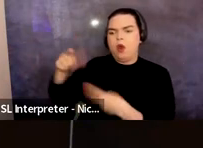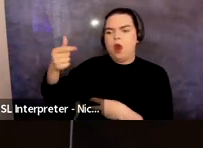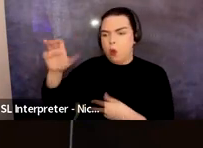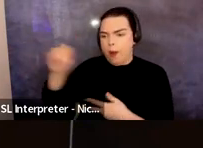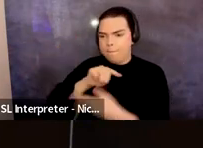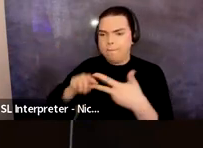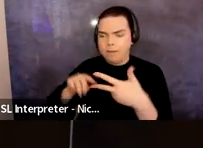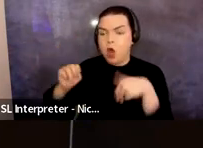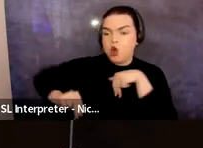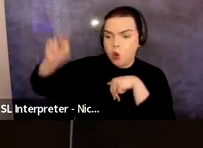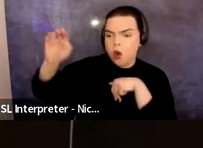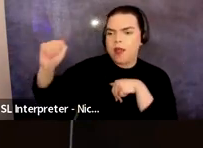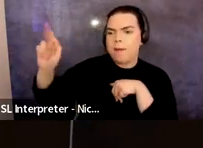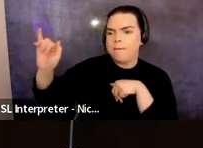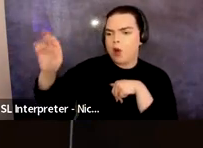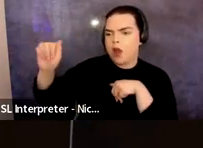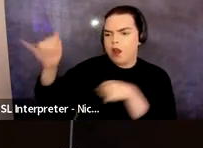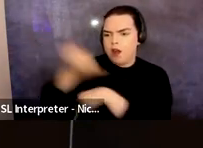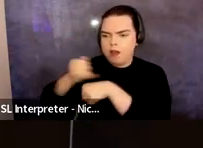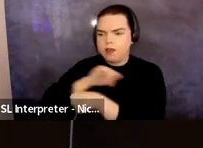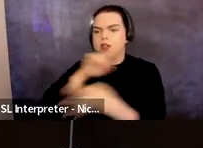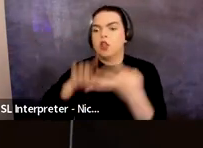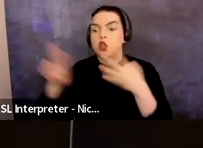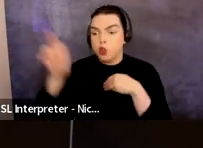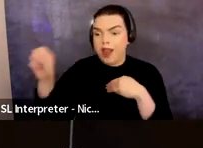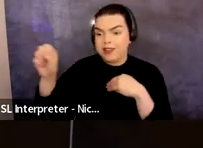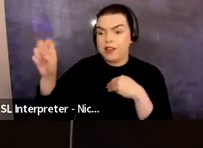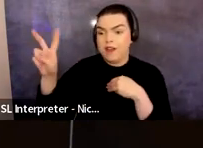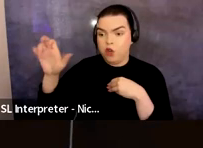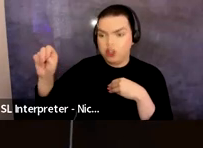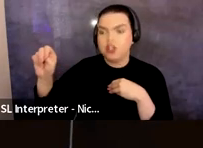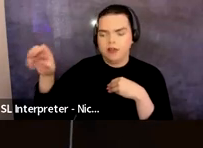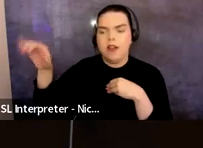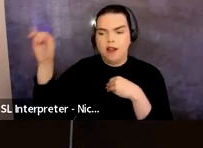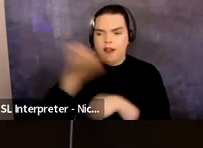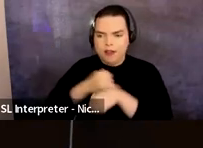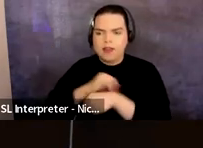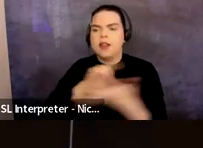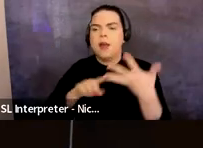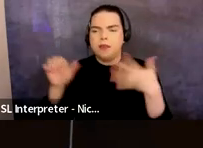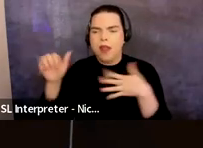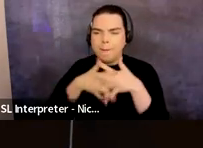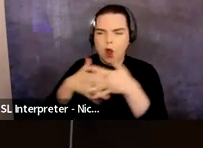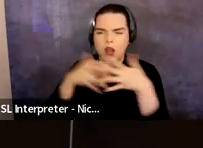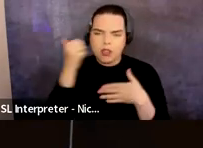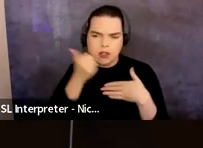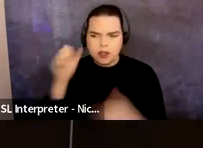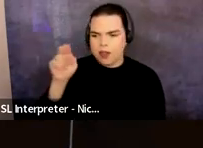Northern Mariana Islands, the U.S. Virgin Islands, American Samoa, and the District of Columbia.